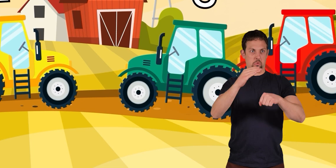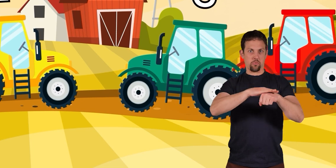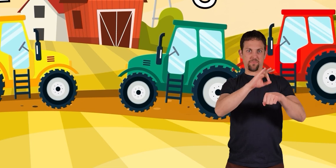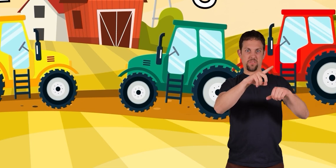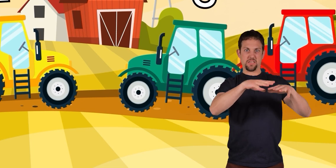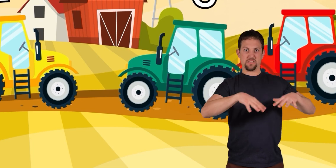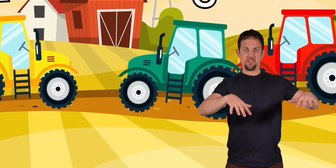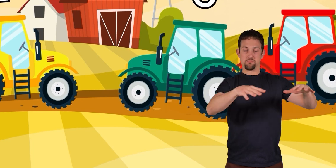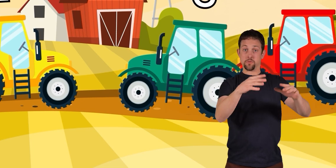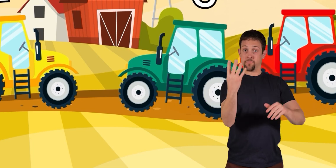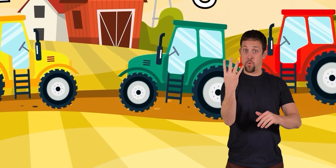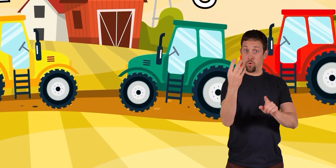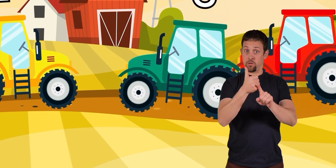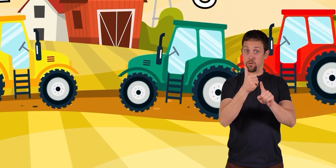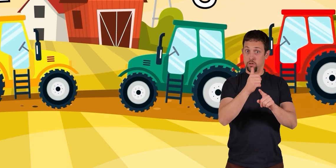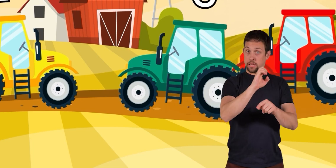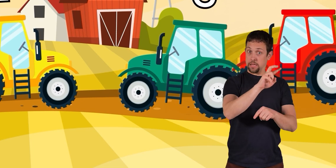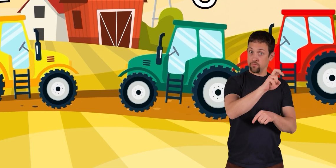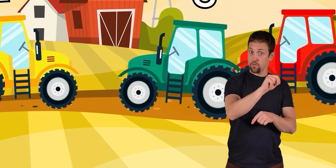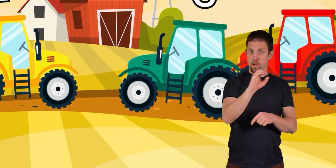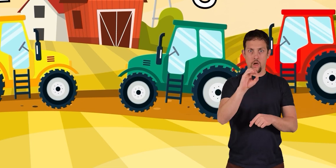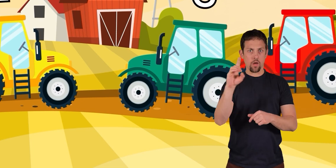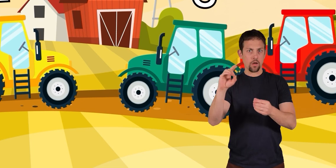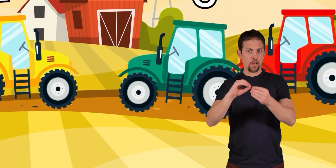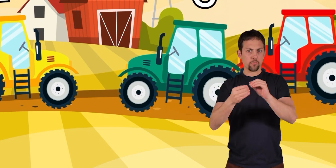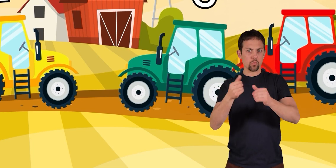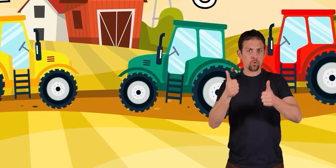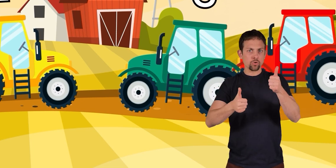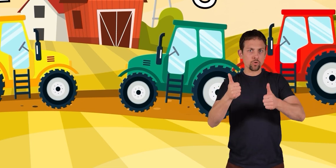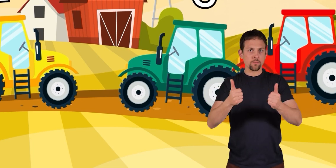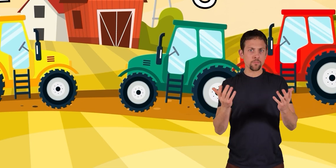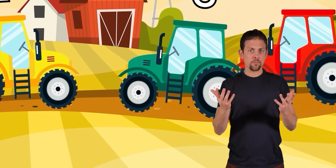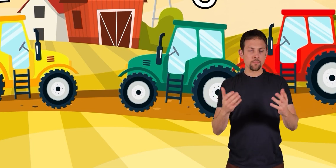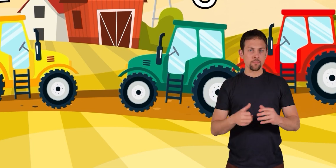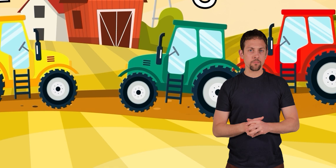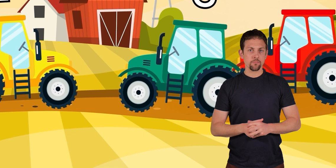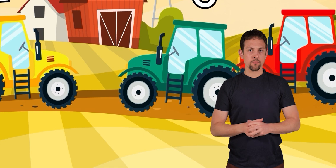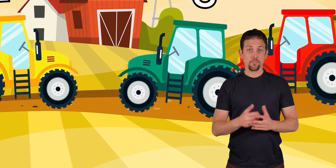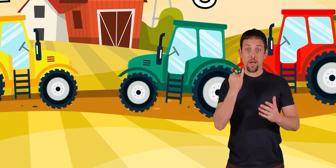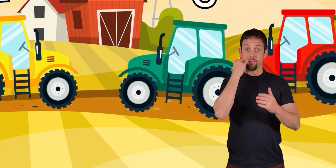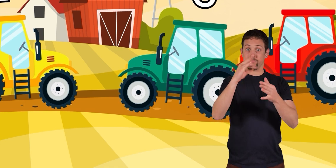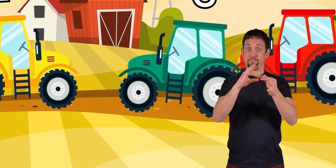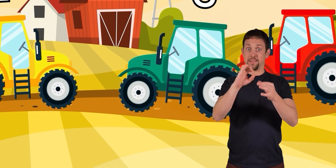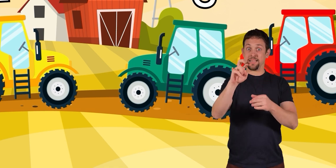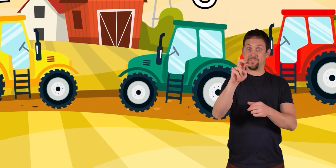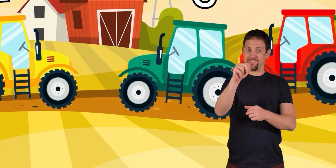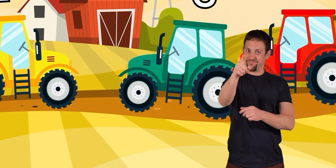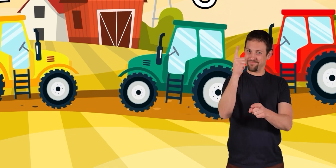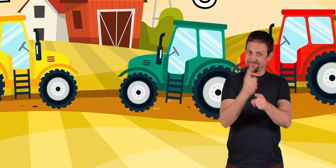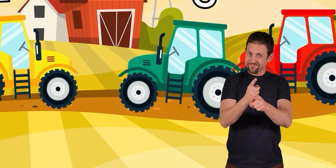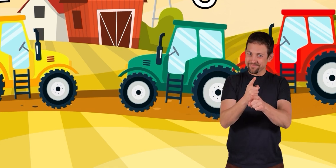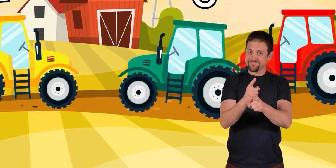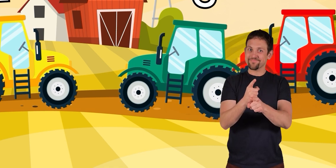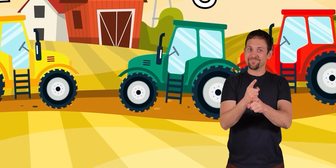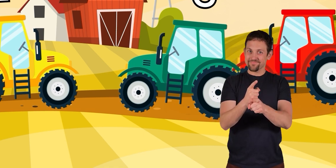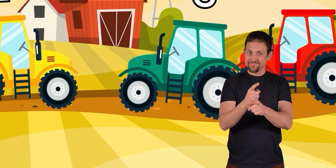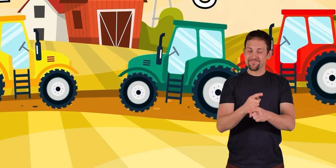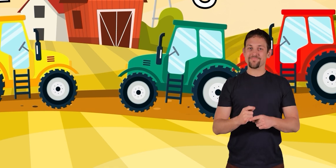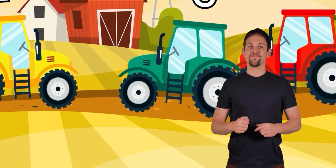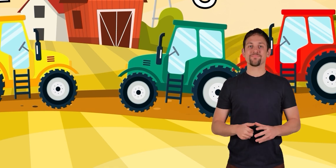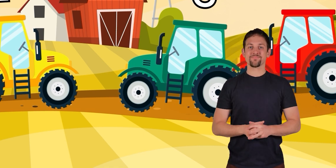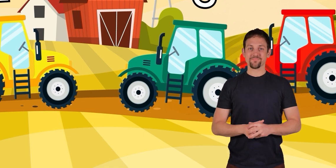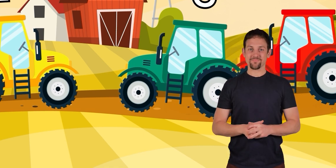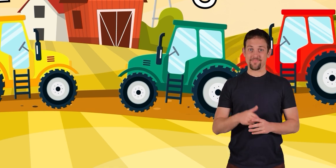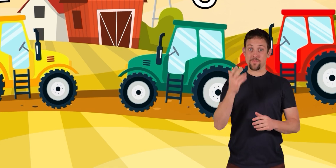field. Is 4 an even or an odd number? If you said even, you are